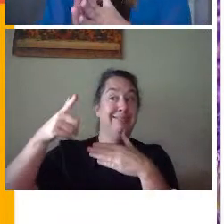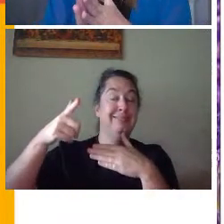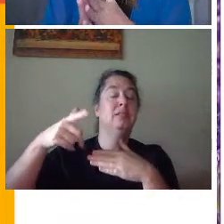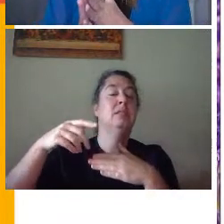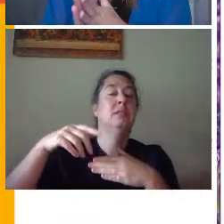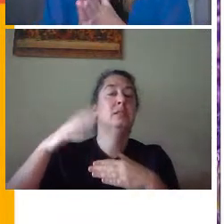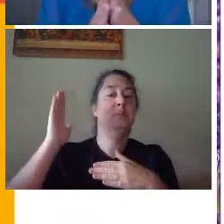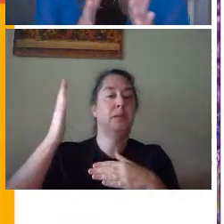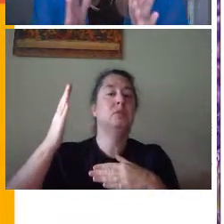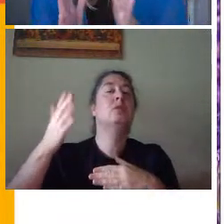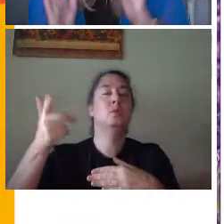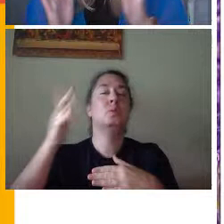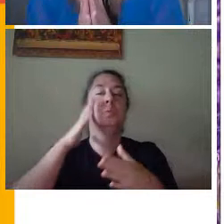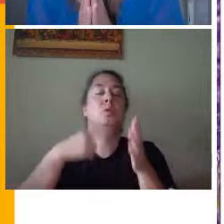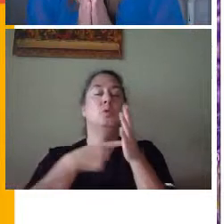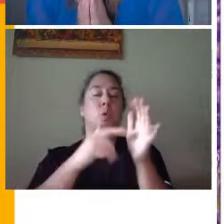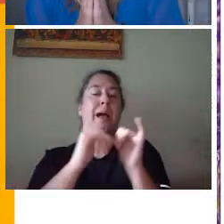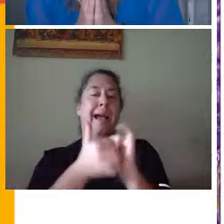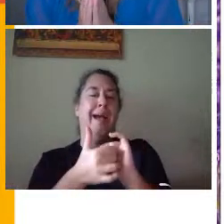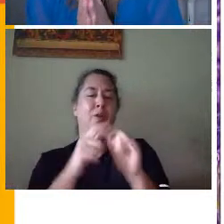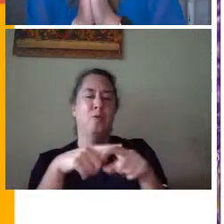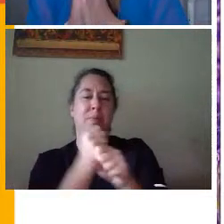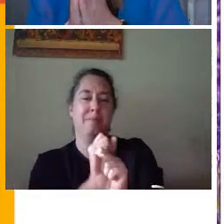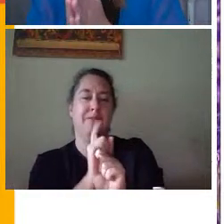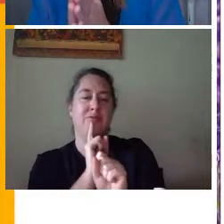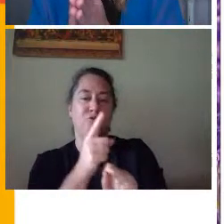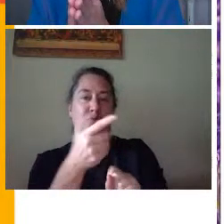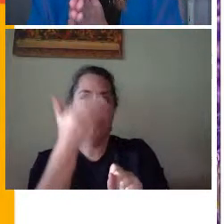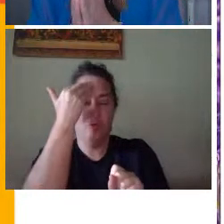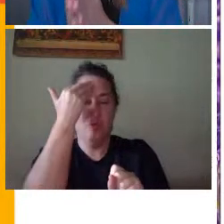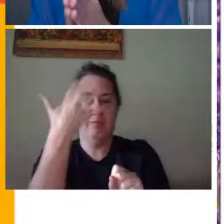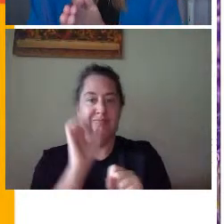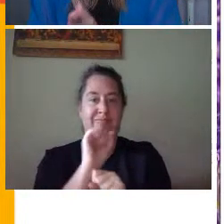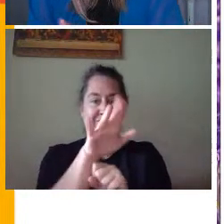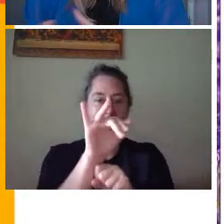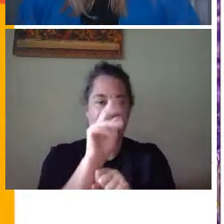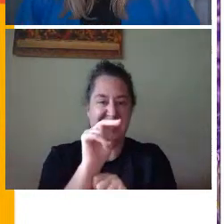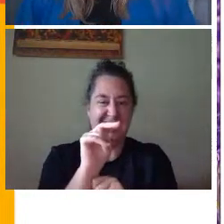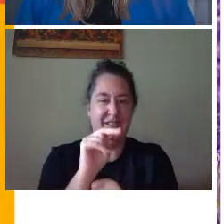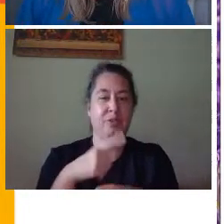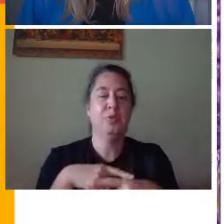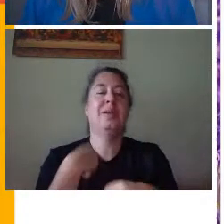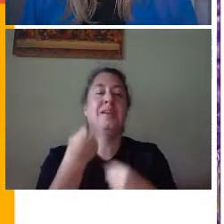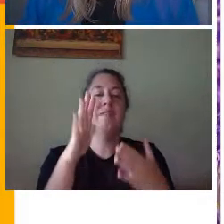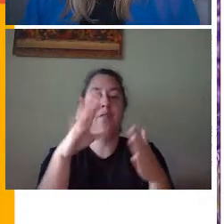sure those are turned in so that you can give your kids the best opportunity to make a good grade.